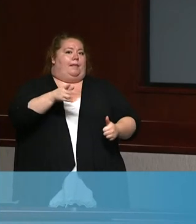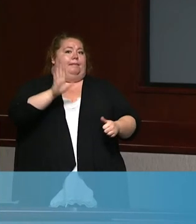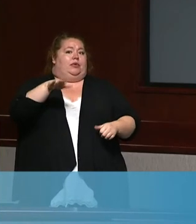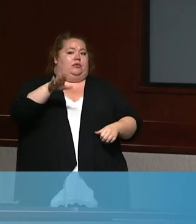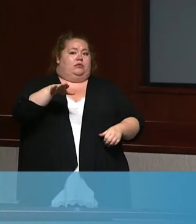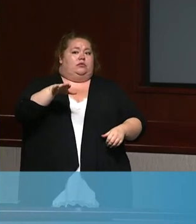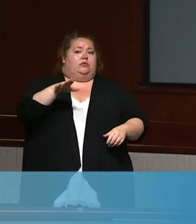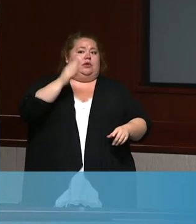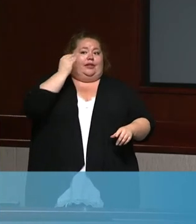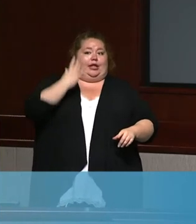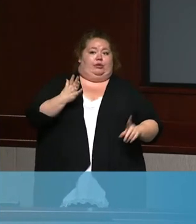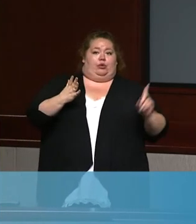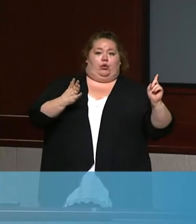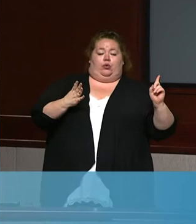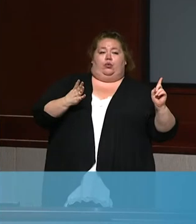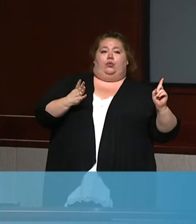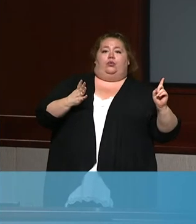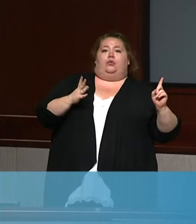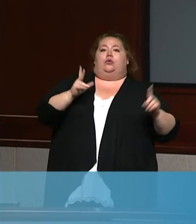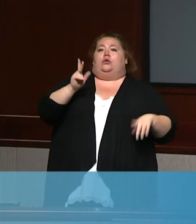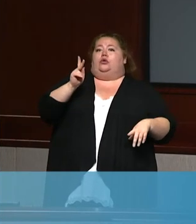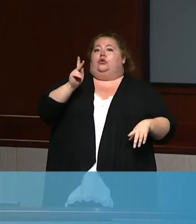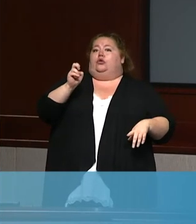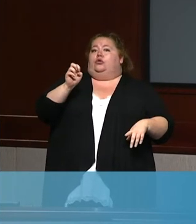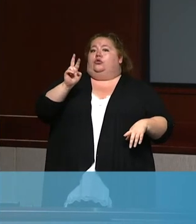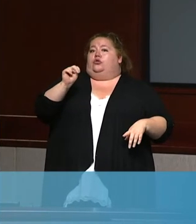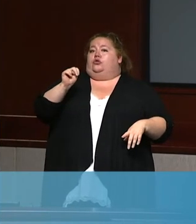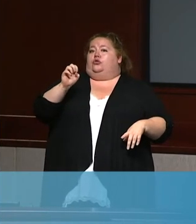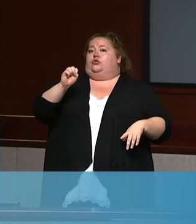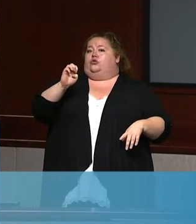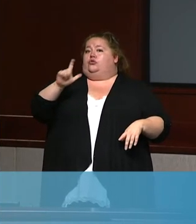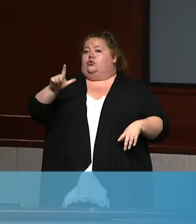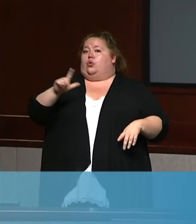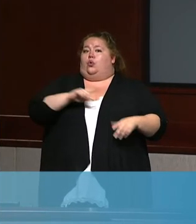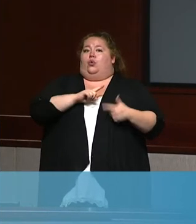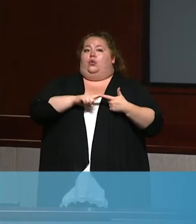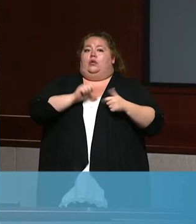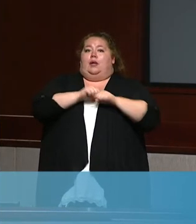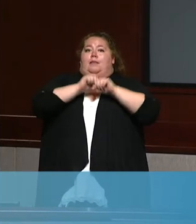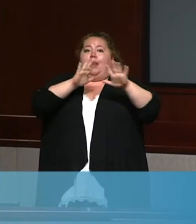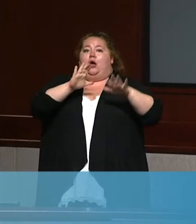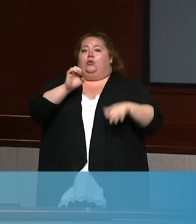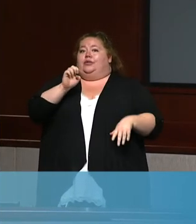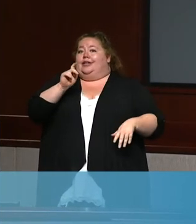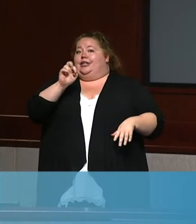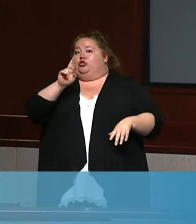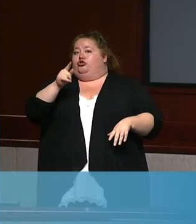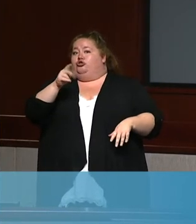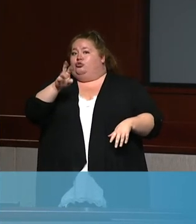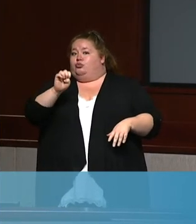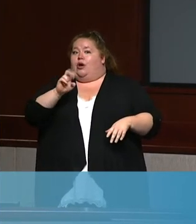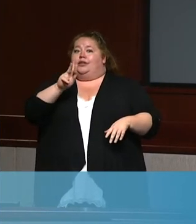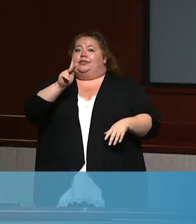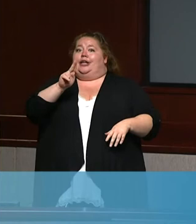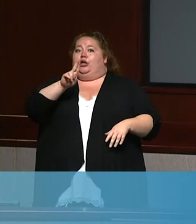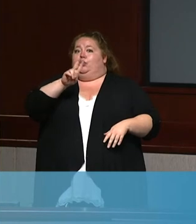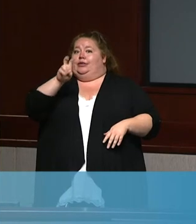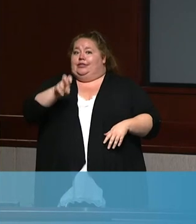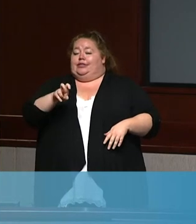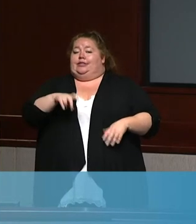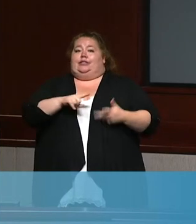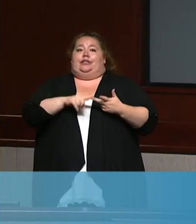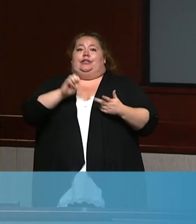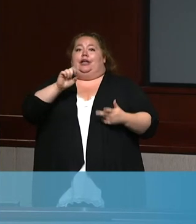that, uh, Kern Soul, Mountain Enterprise, Telemundo, KNZR, KUZZ, El